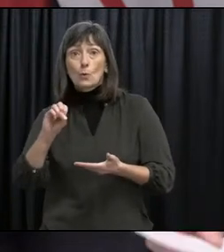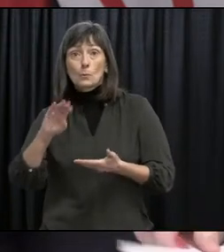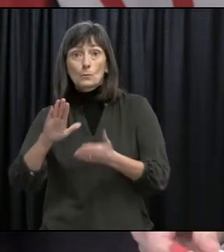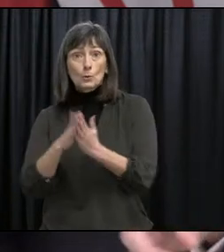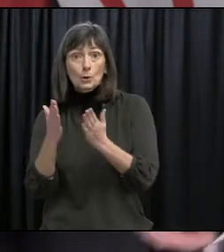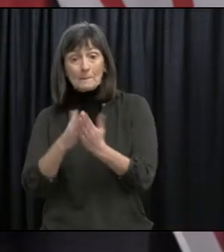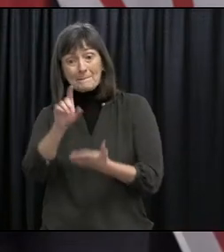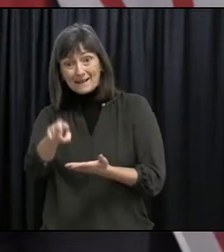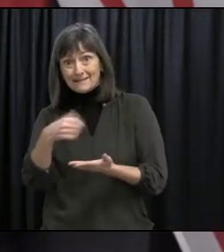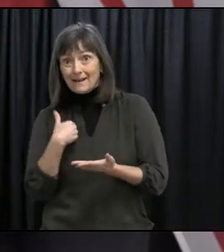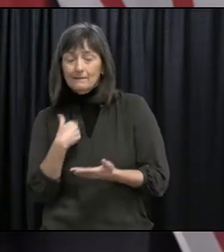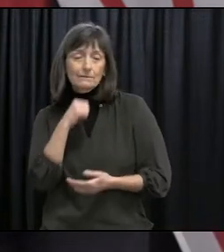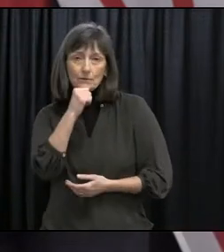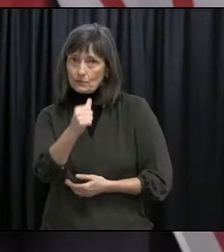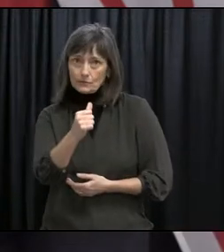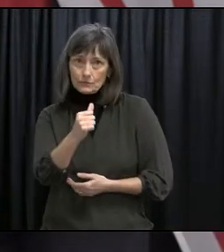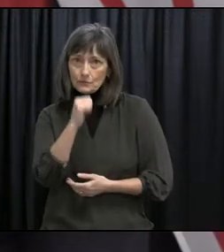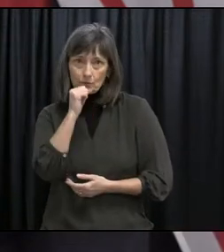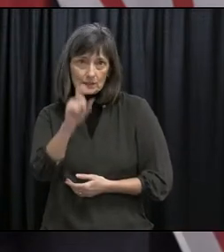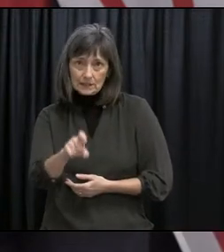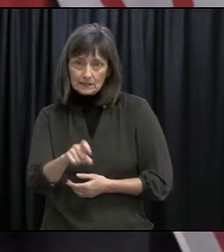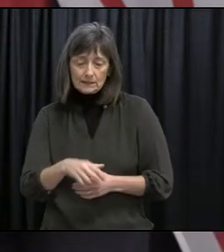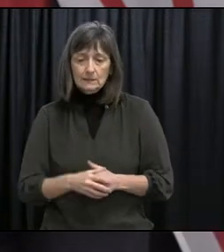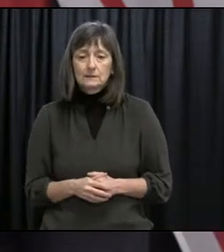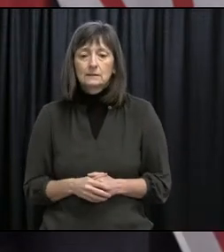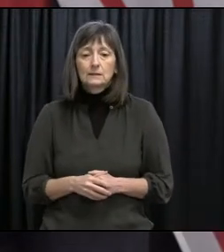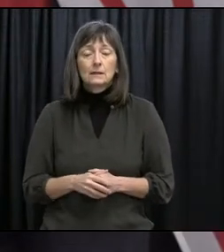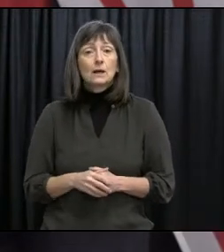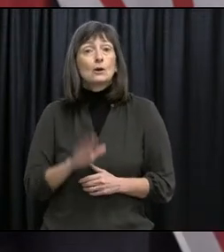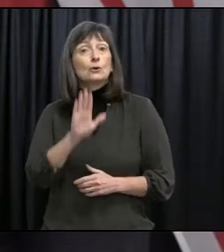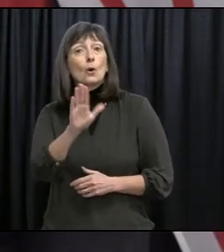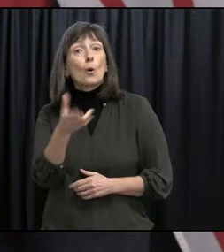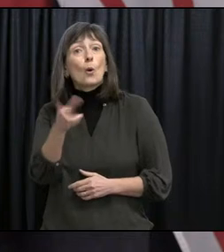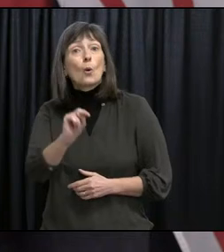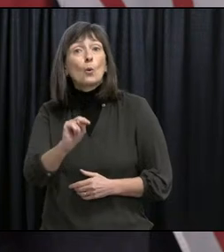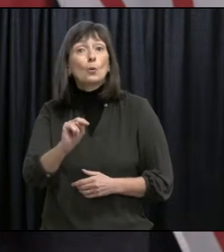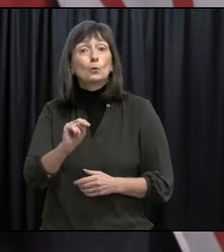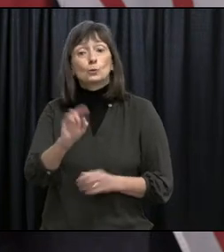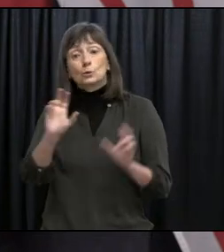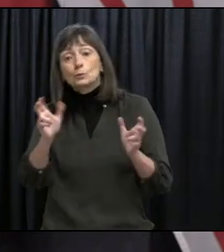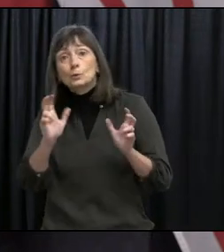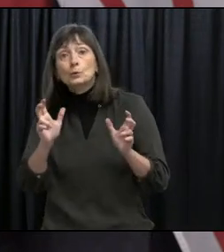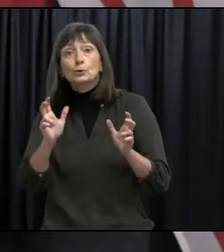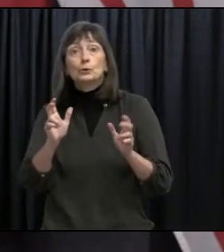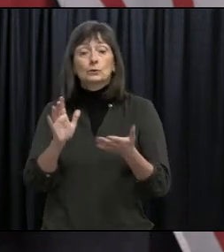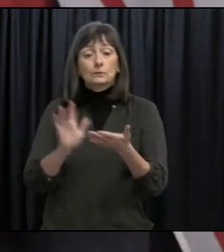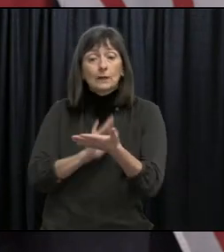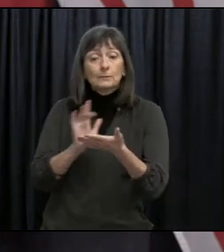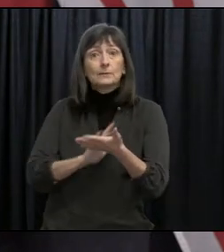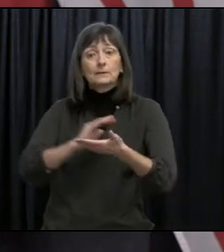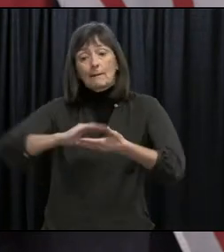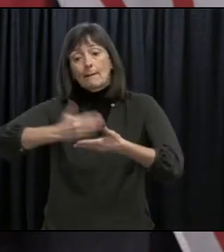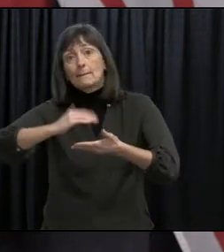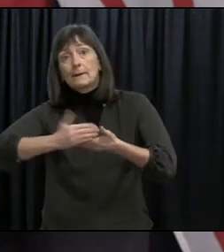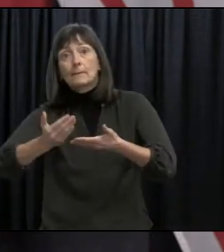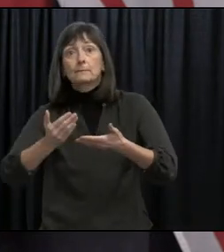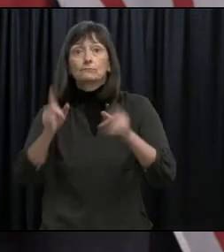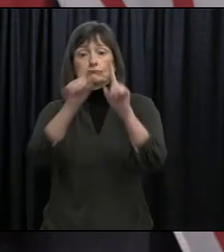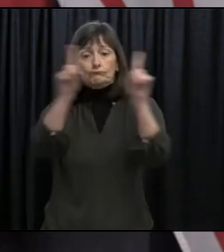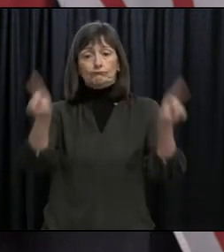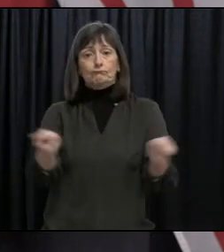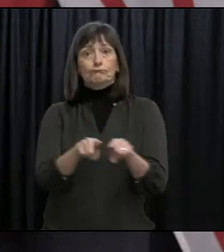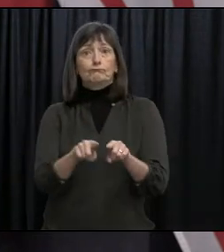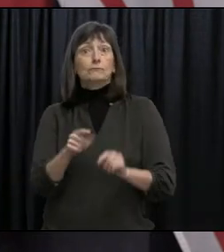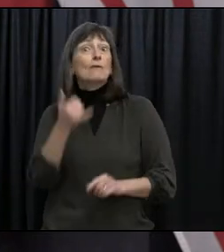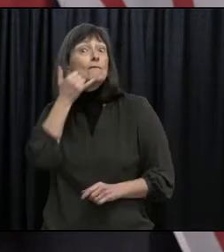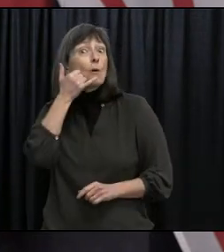schools. Most personal devices such as laptops, tablets, desktop computers, and